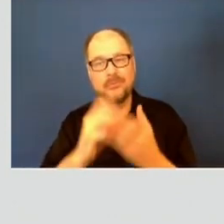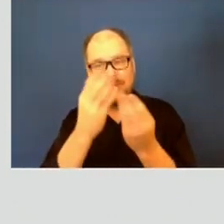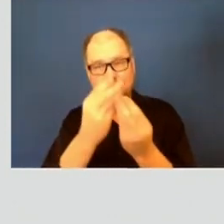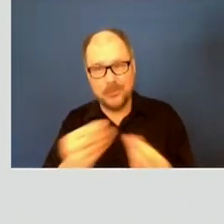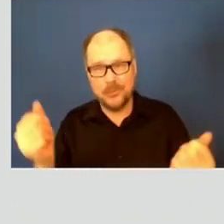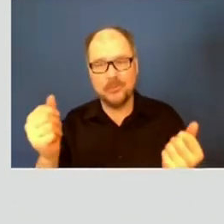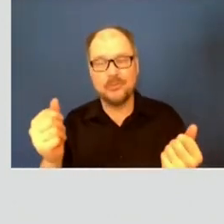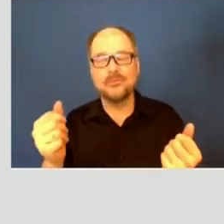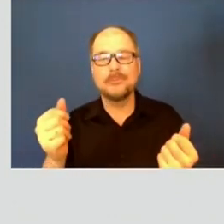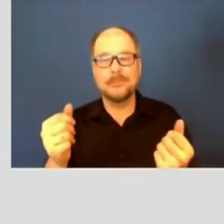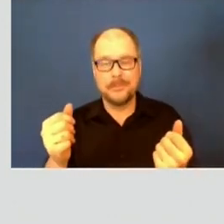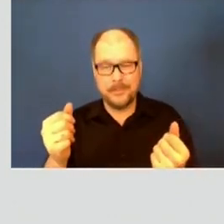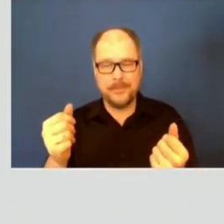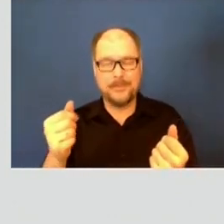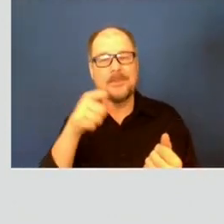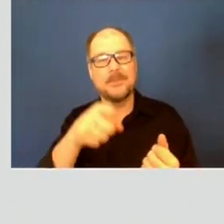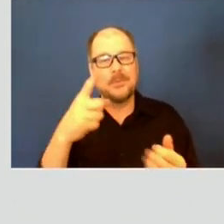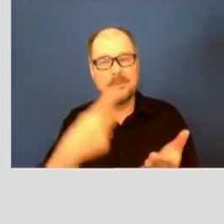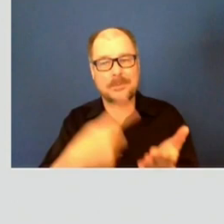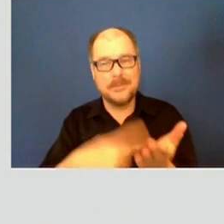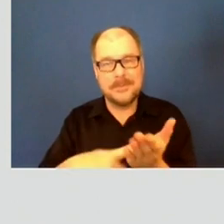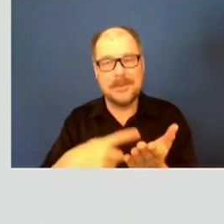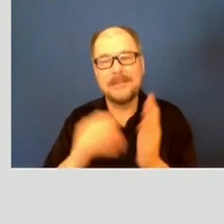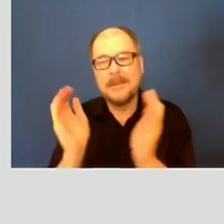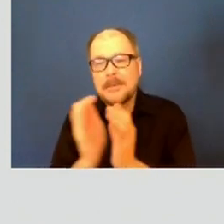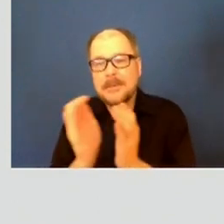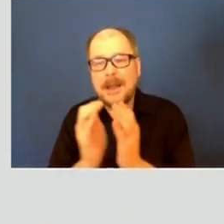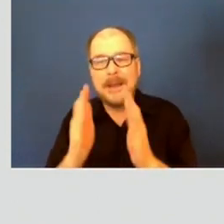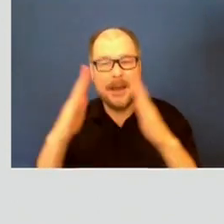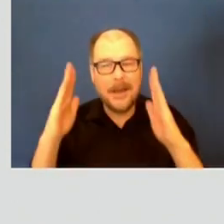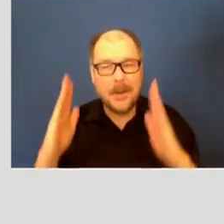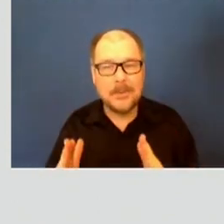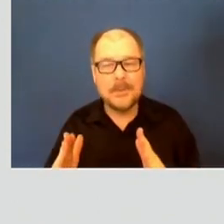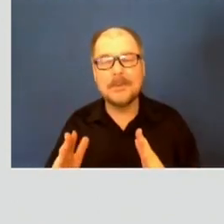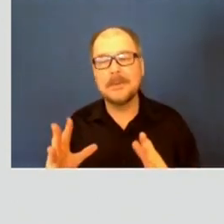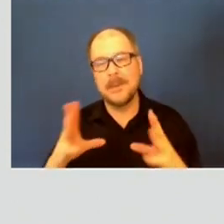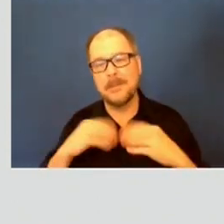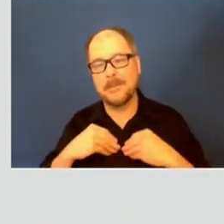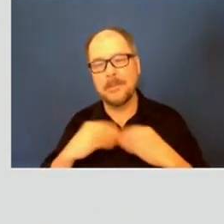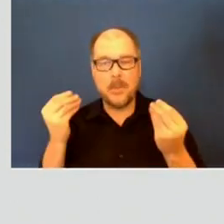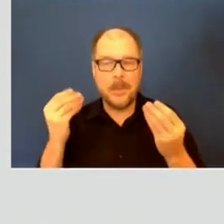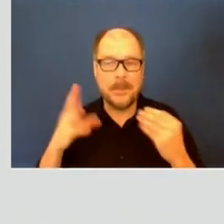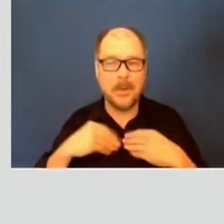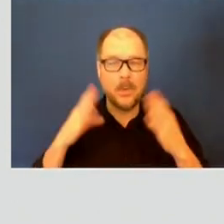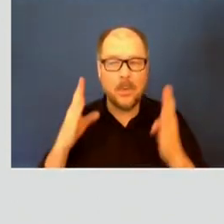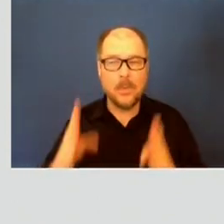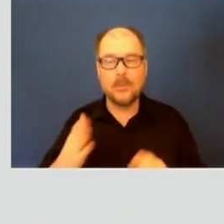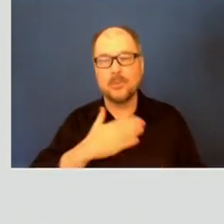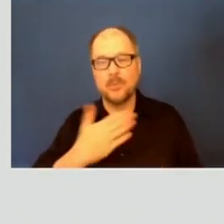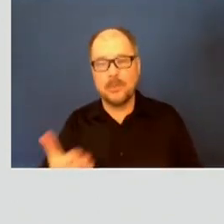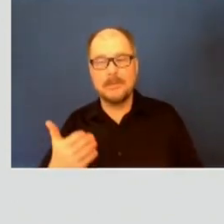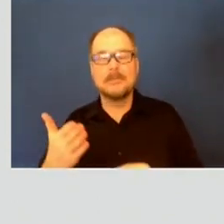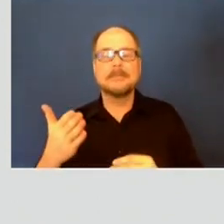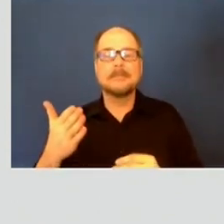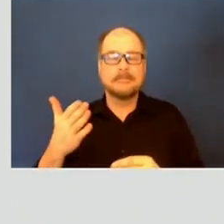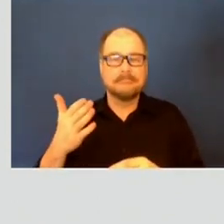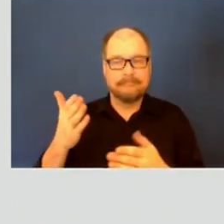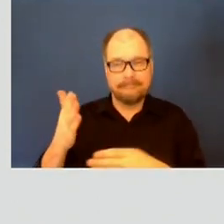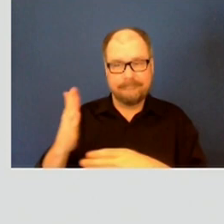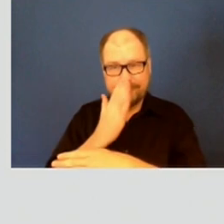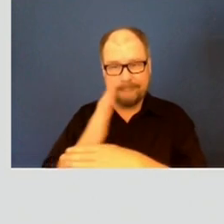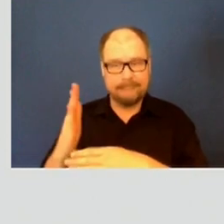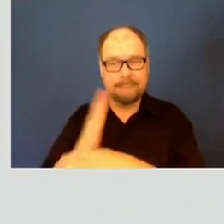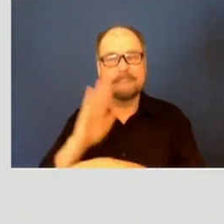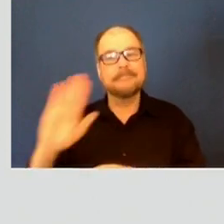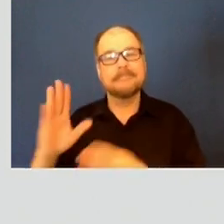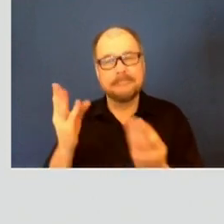the idea of some of these tiny houses and property owners hopefully willing to work with some of their own land. Are there